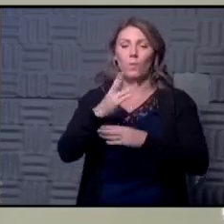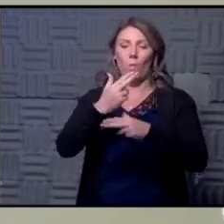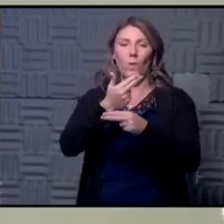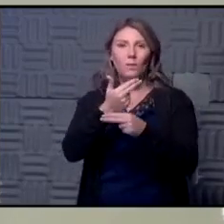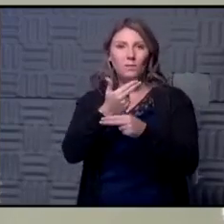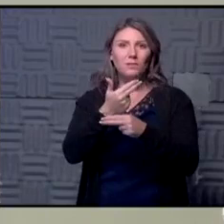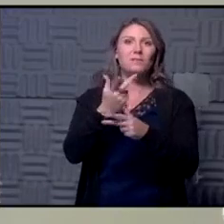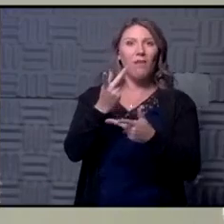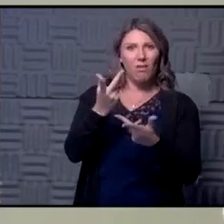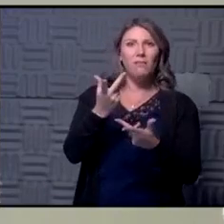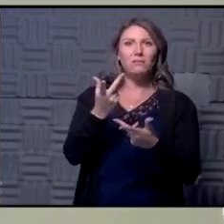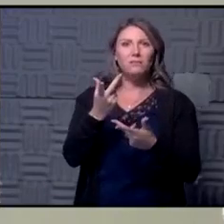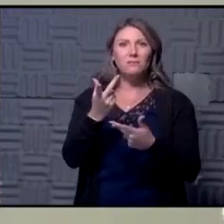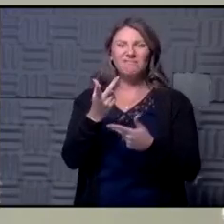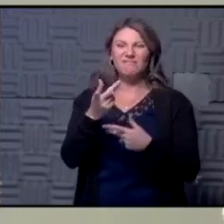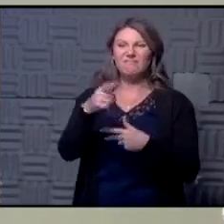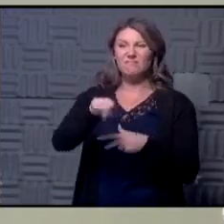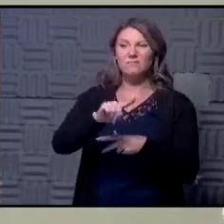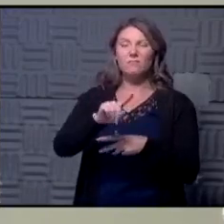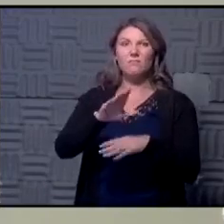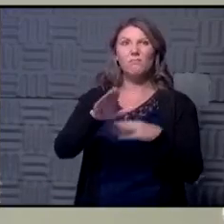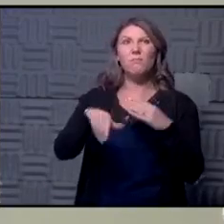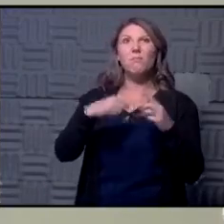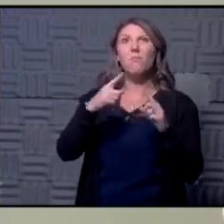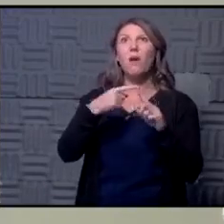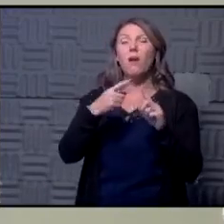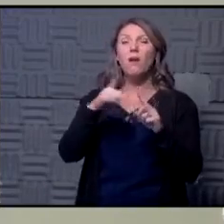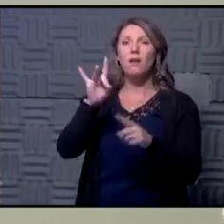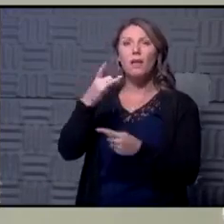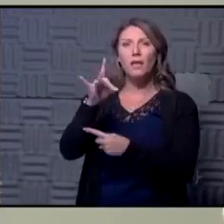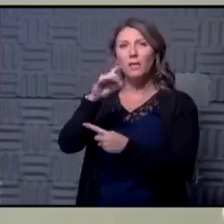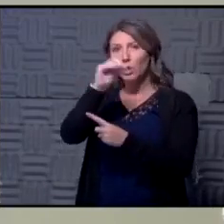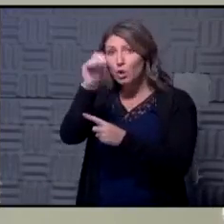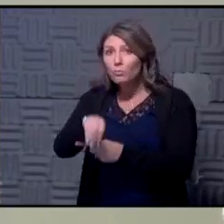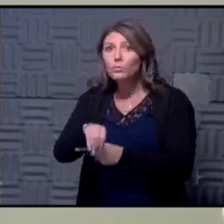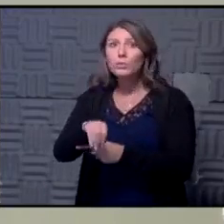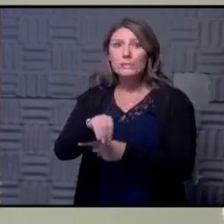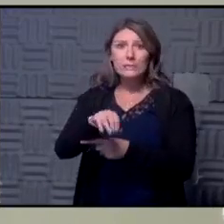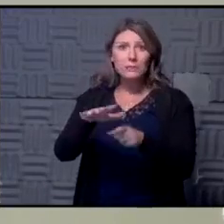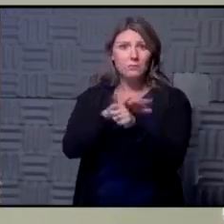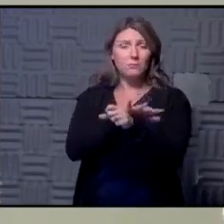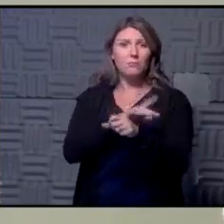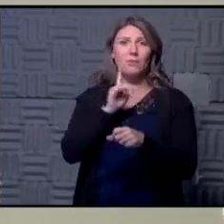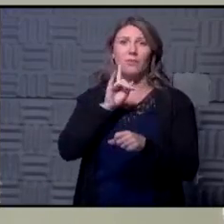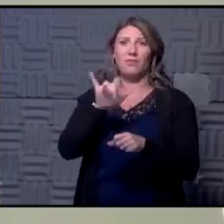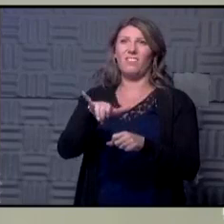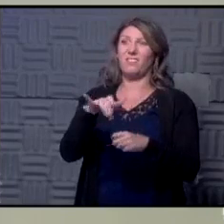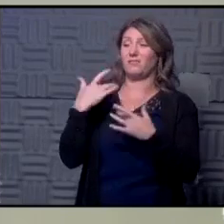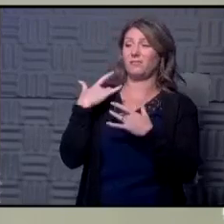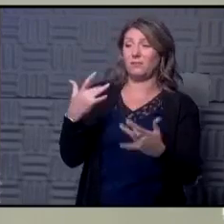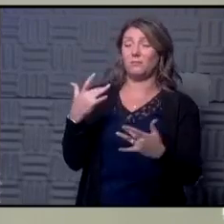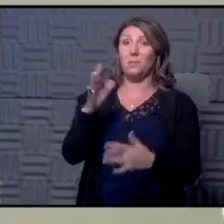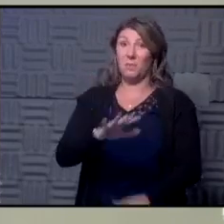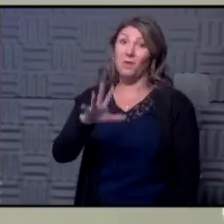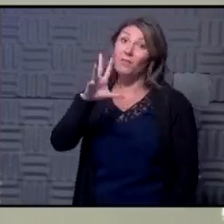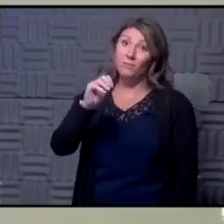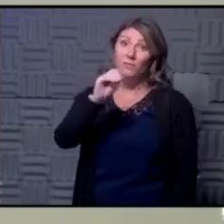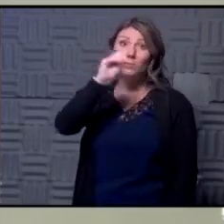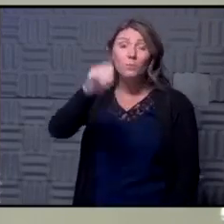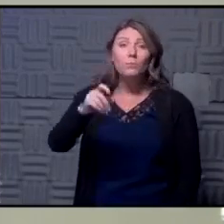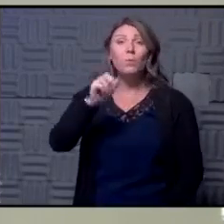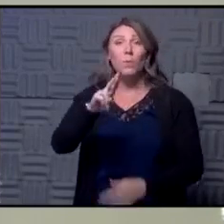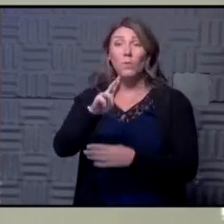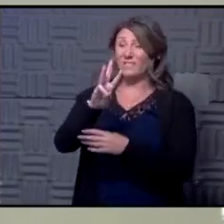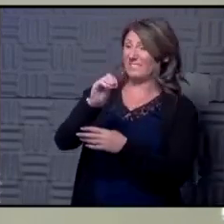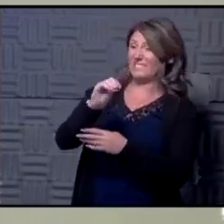hotels hit about 18% occupancy here in Wyandotte County typically that should be around 50% to 60